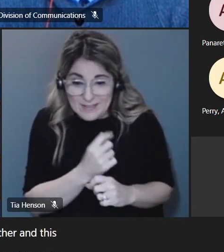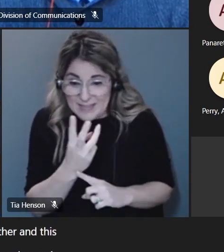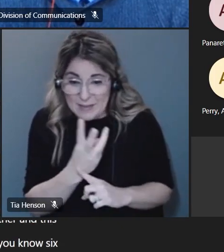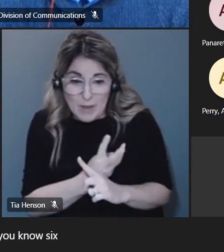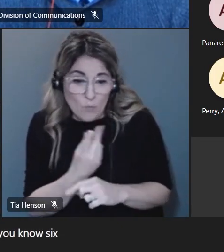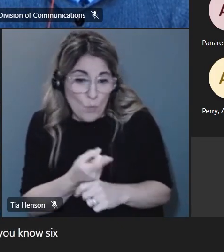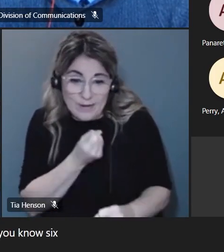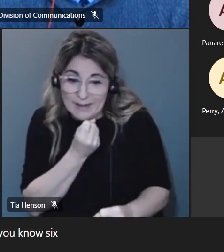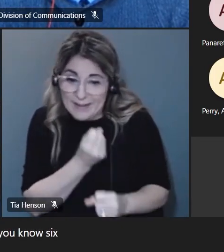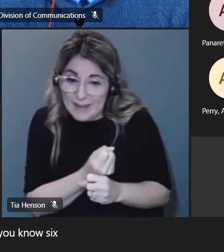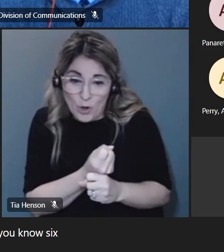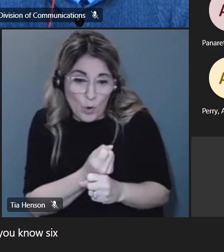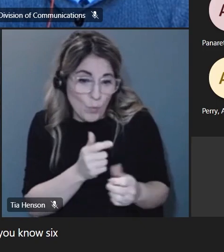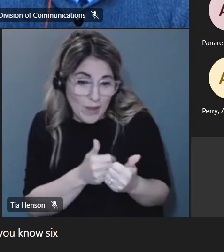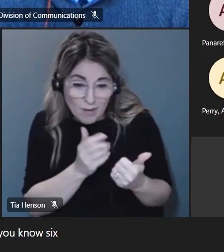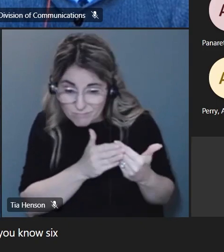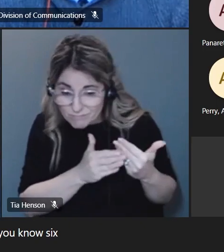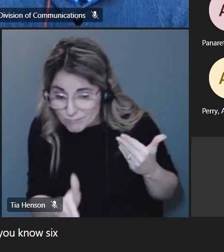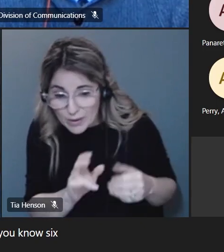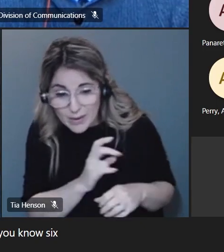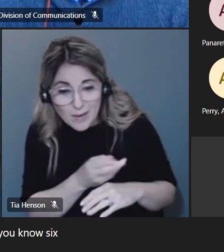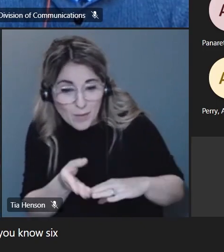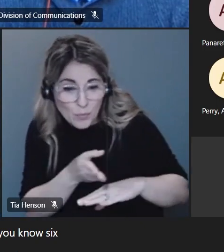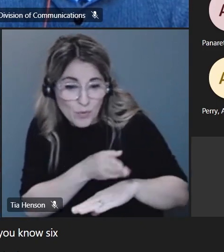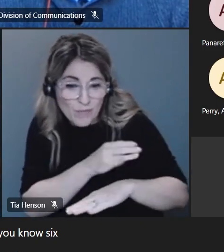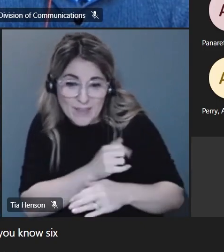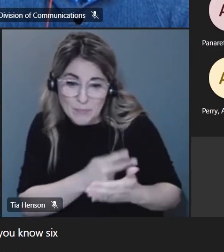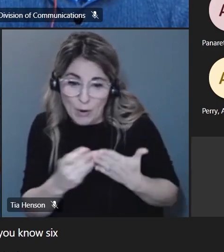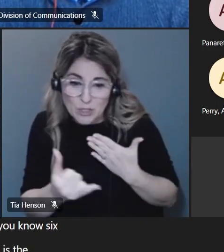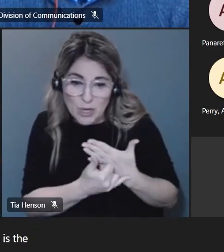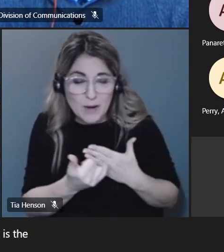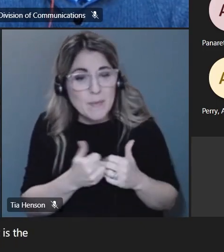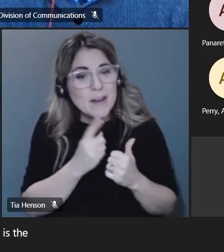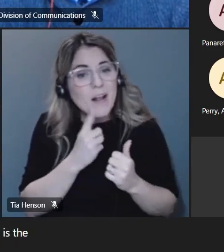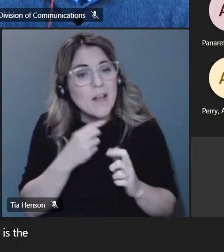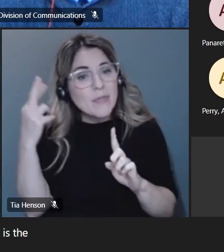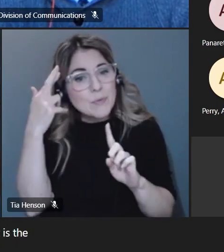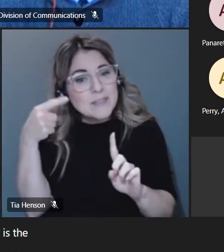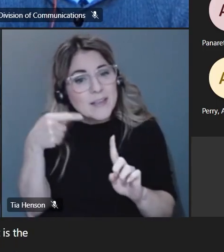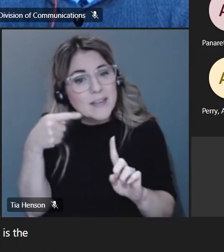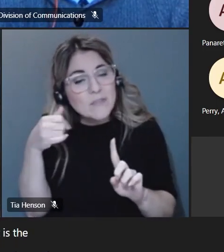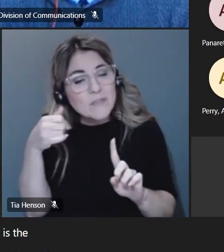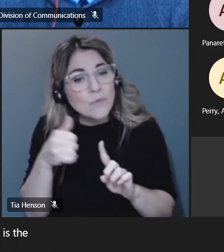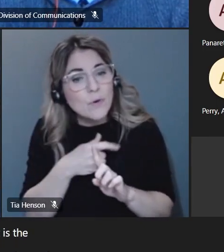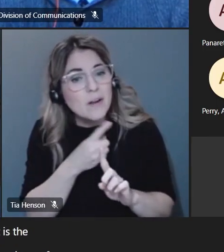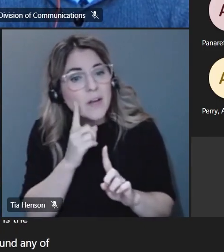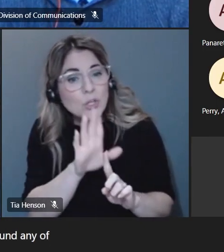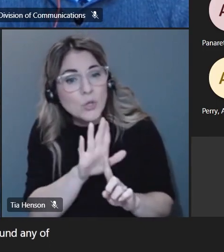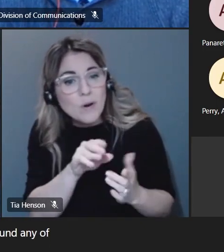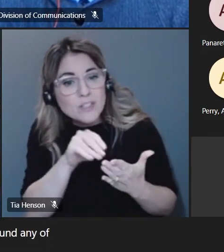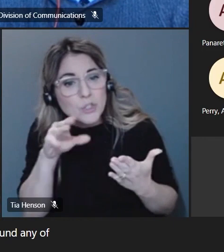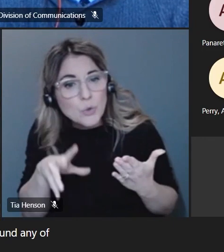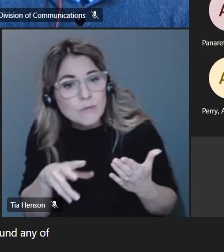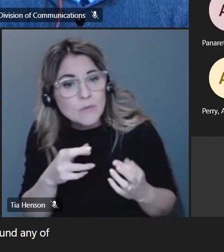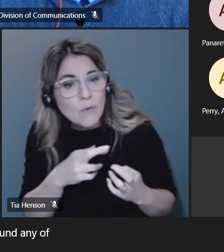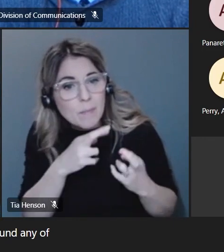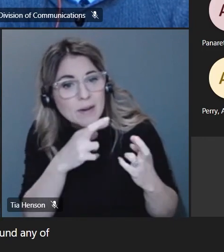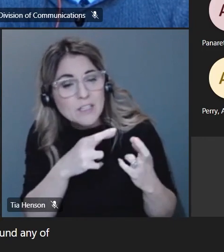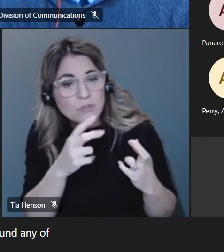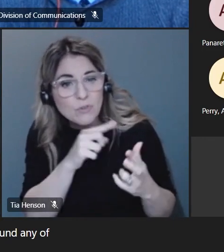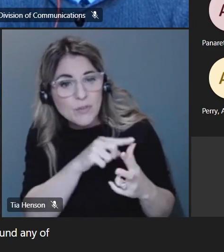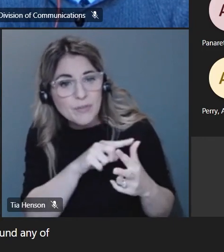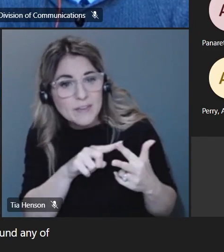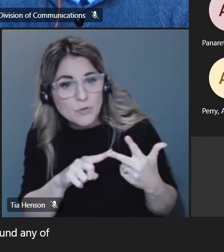months or a year um is what are what are the what's the student perspective and recommendations around any of these topical areas um